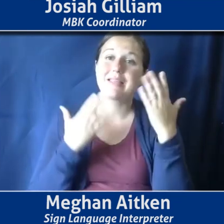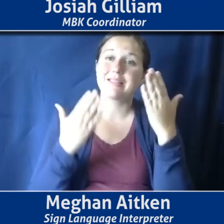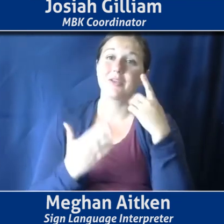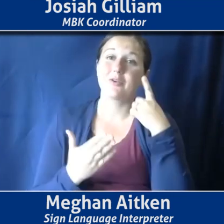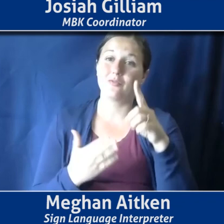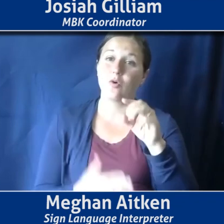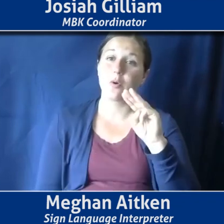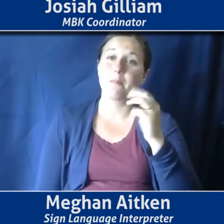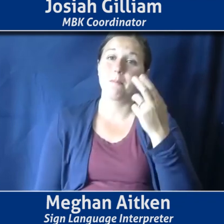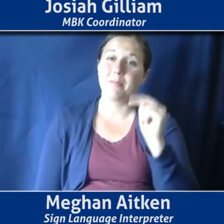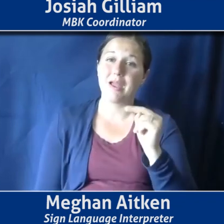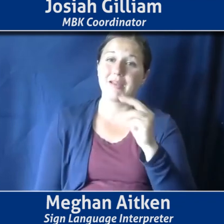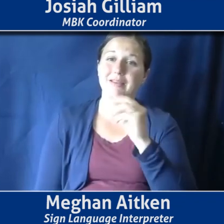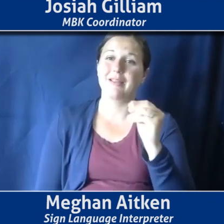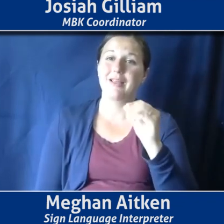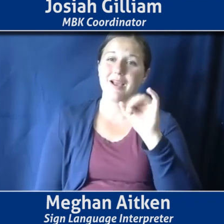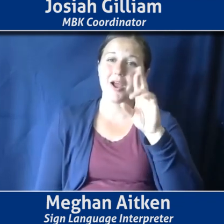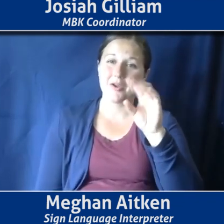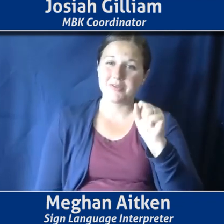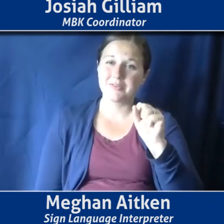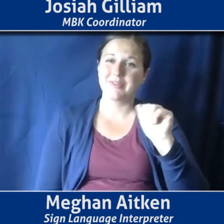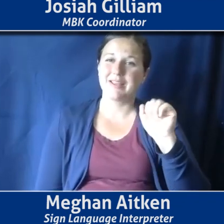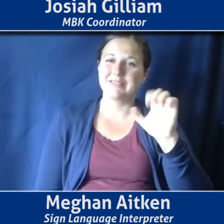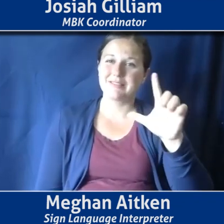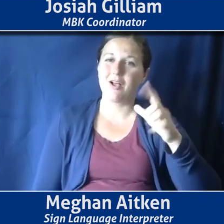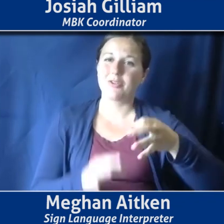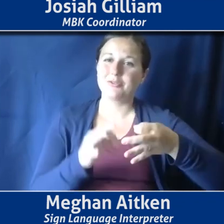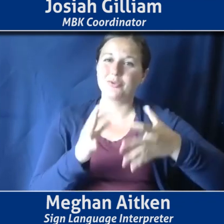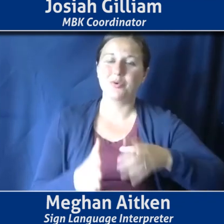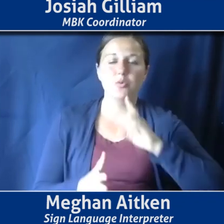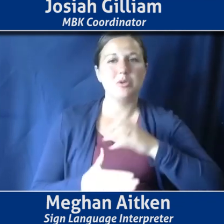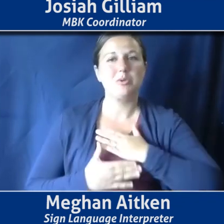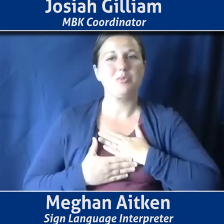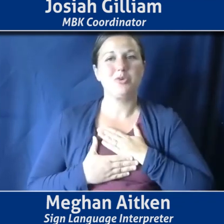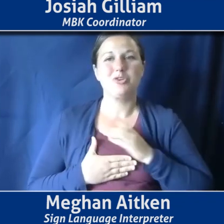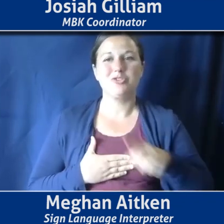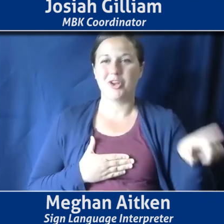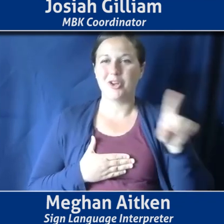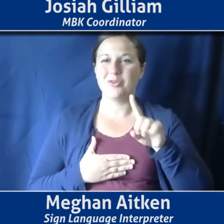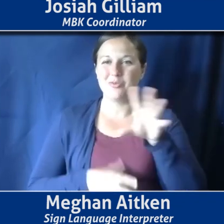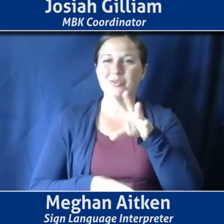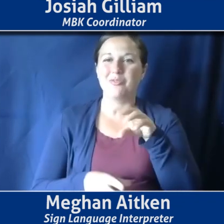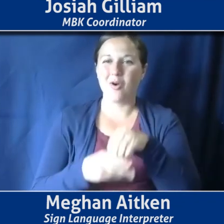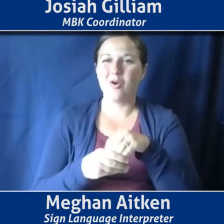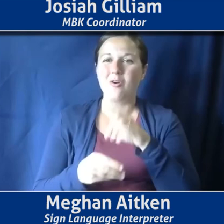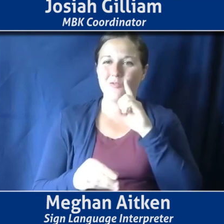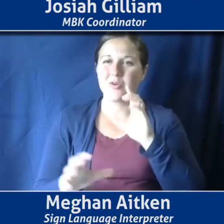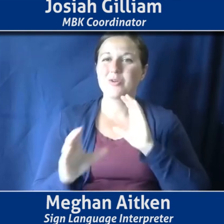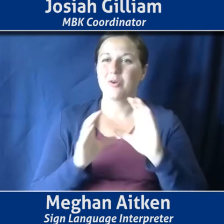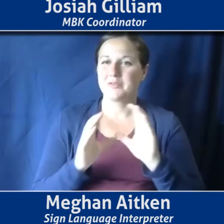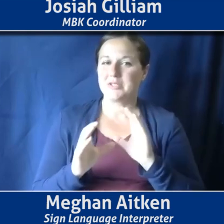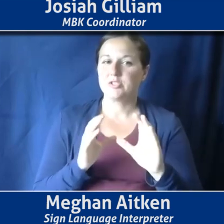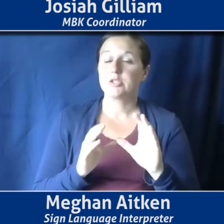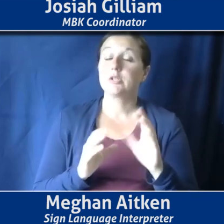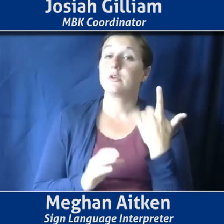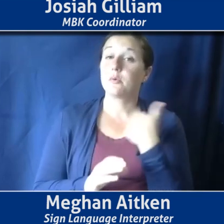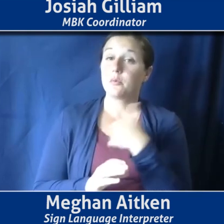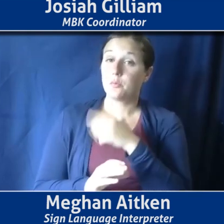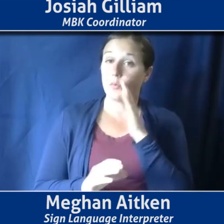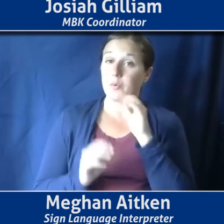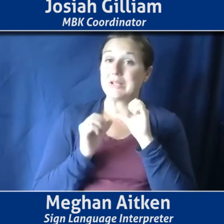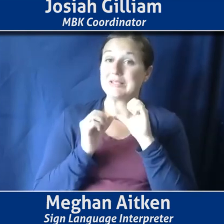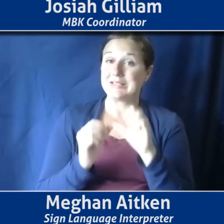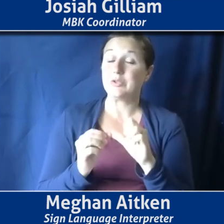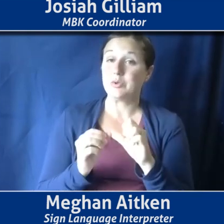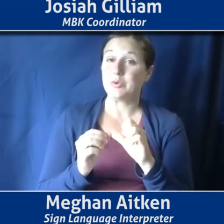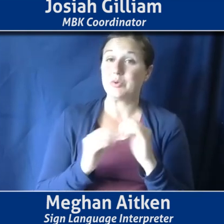Megan and Iris for their time and attention. We always appreciate, uh, having you all along, you know, for these conversations. Uh, we're going to continue with this equity